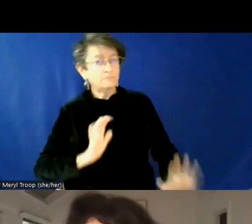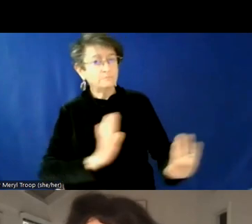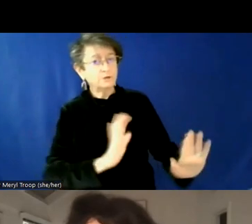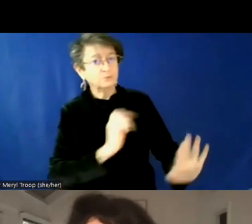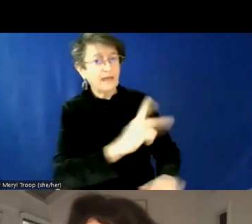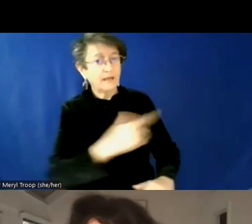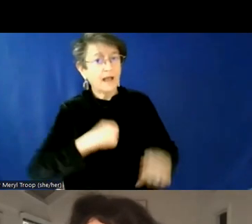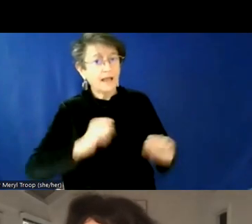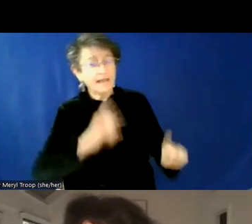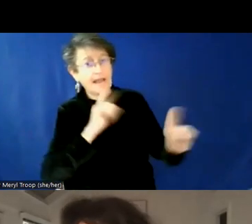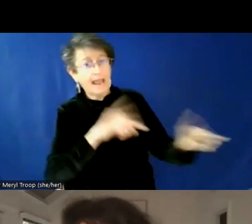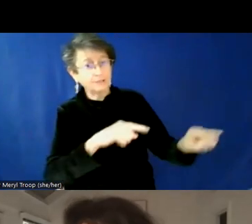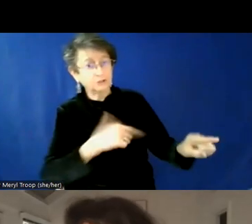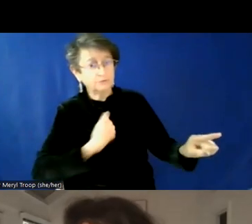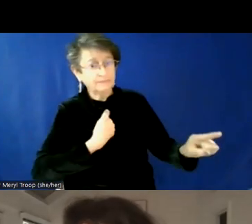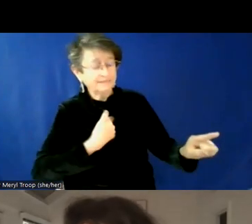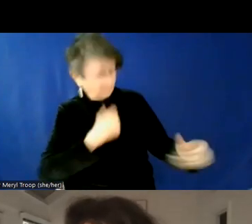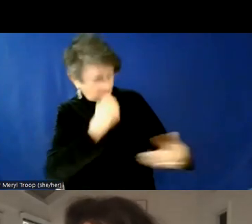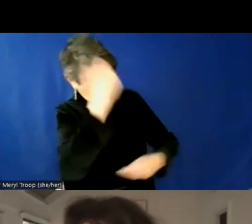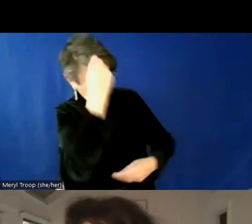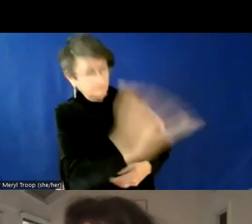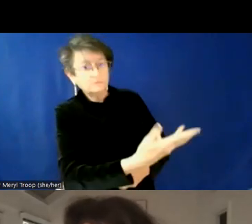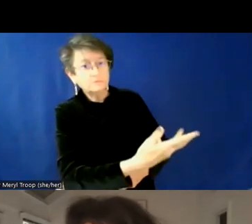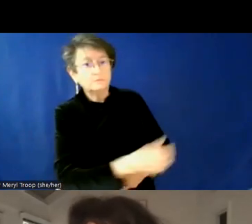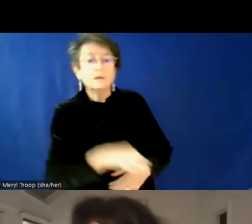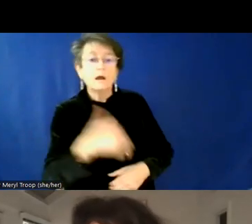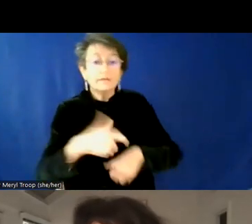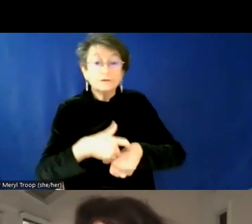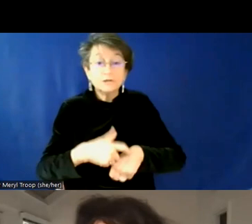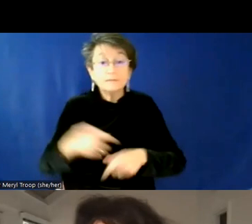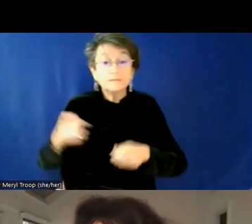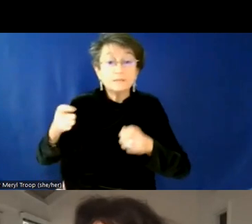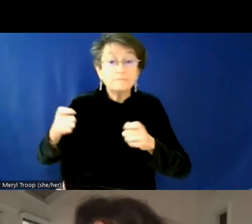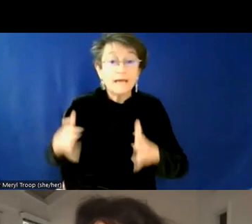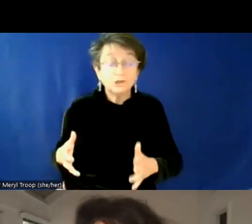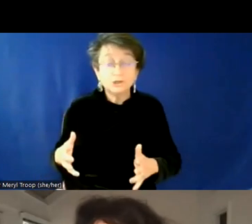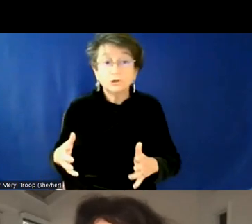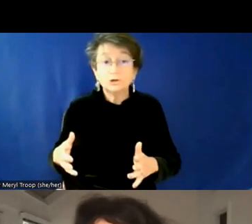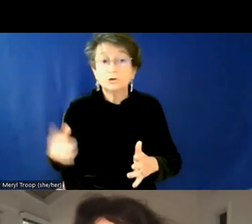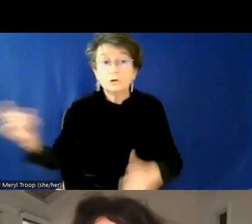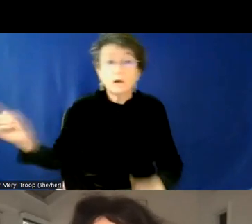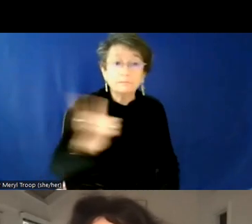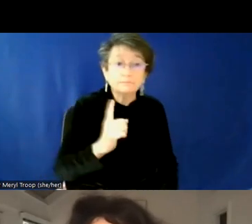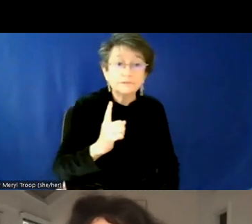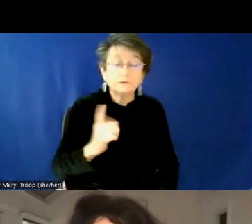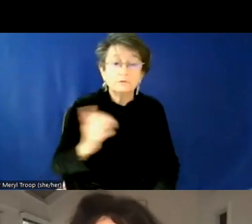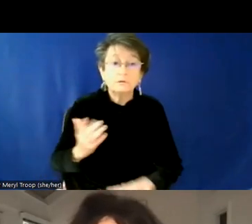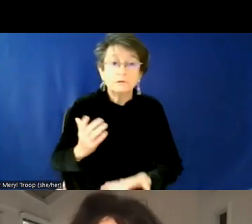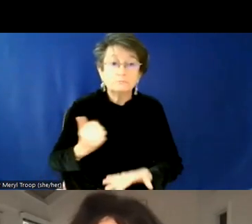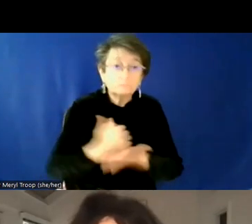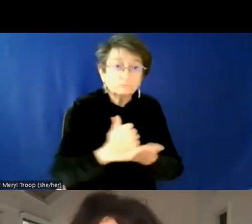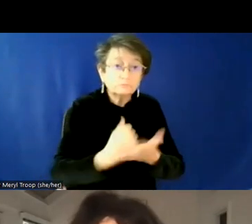own. In other cases, it might mean a manager or colleague coming in and offering support, but, um,